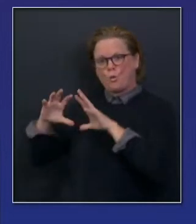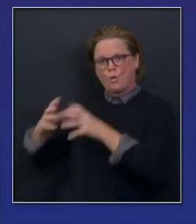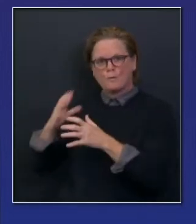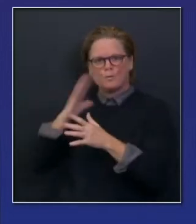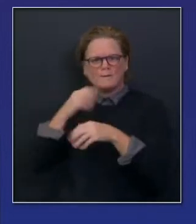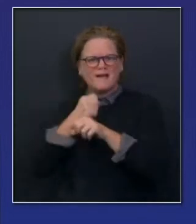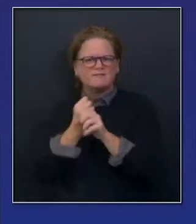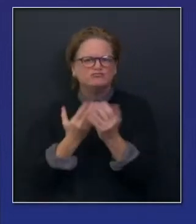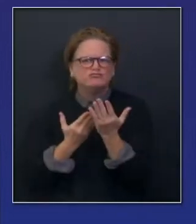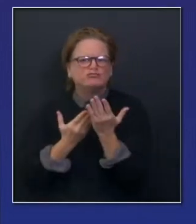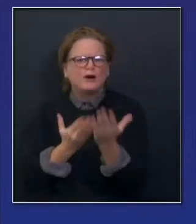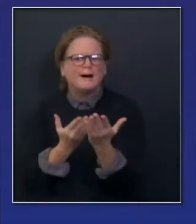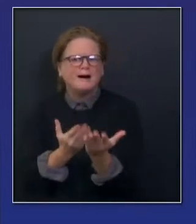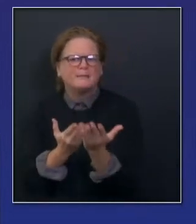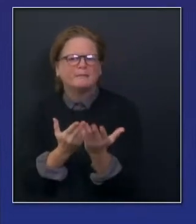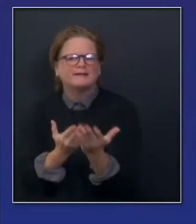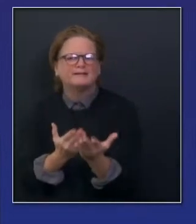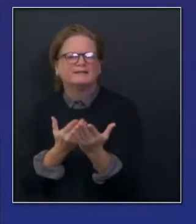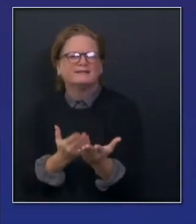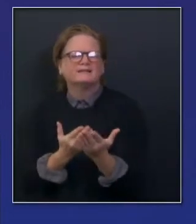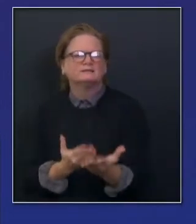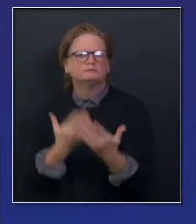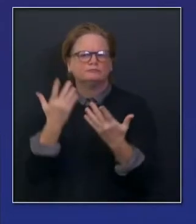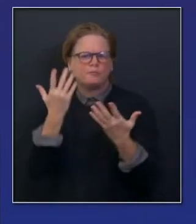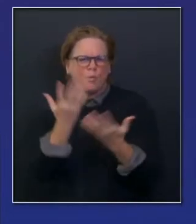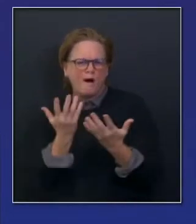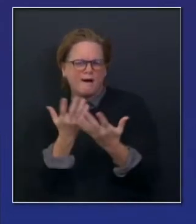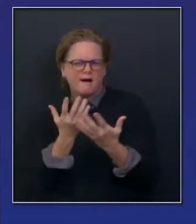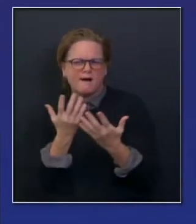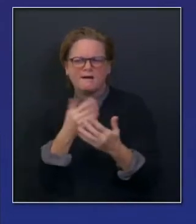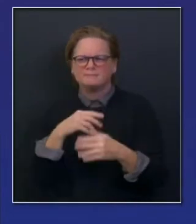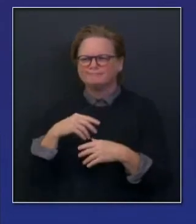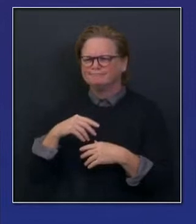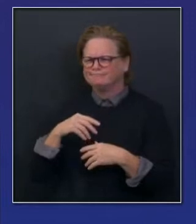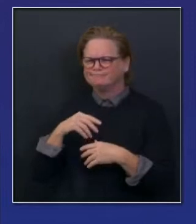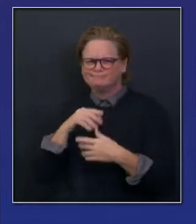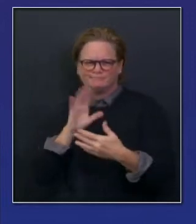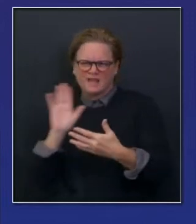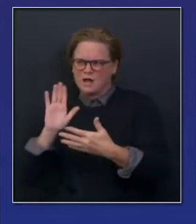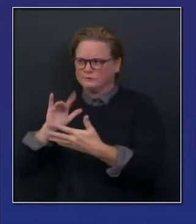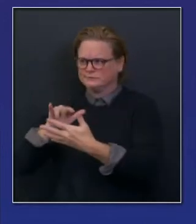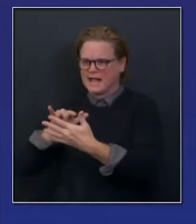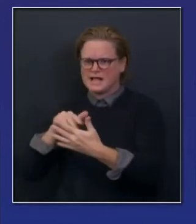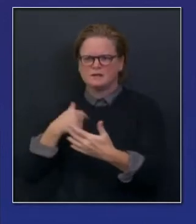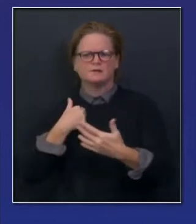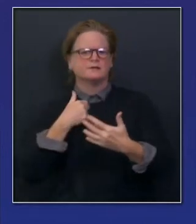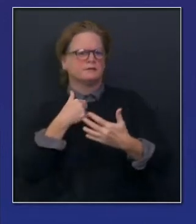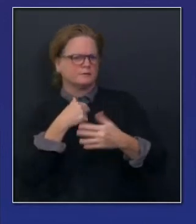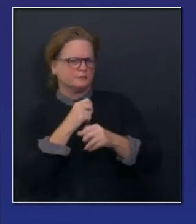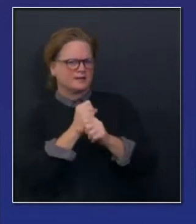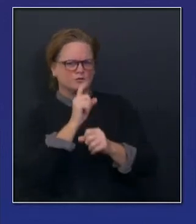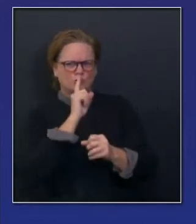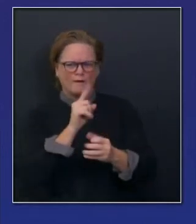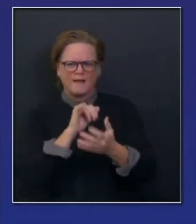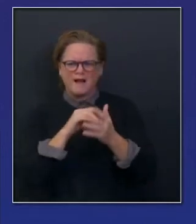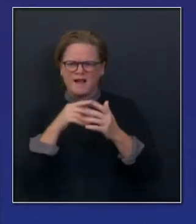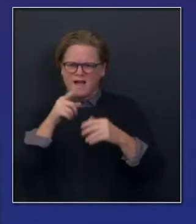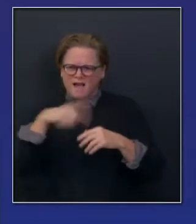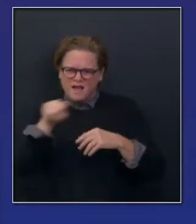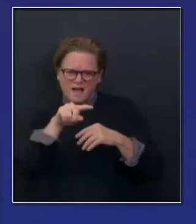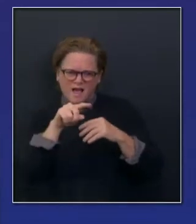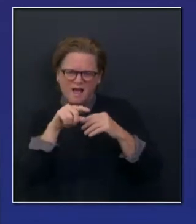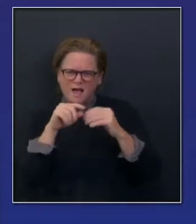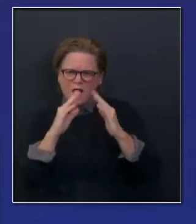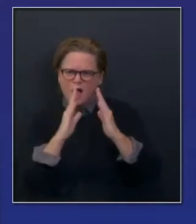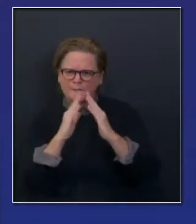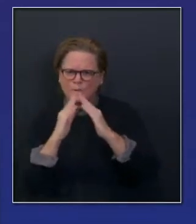determinations based upon these principles and the values that we've set forth of inclusion and equity. Encourage you to